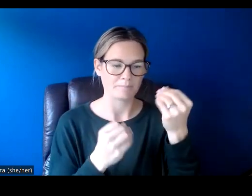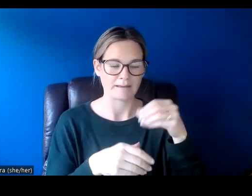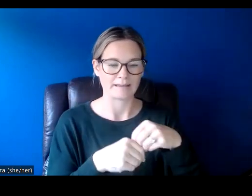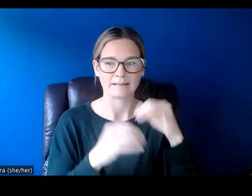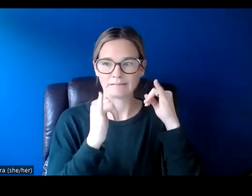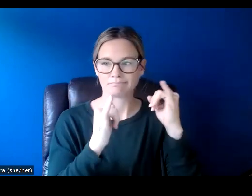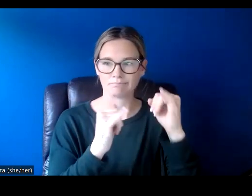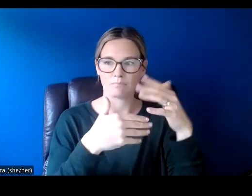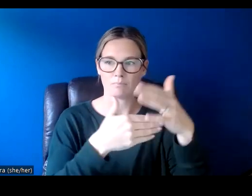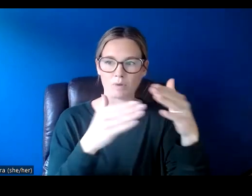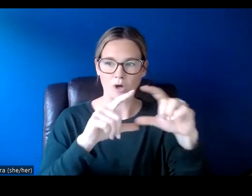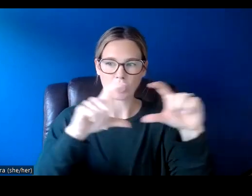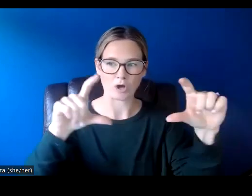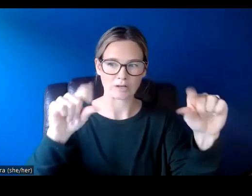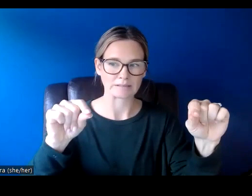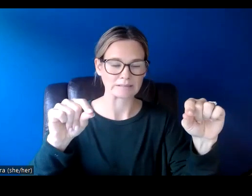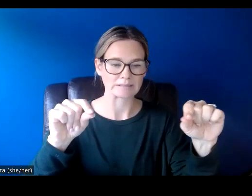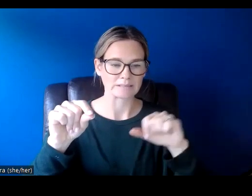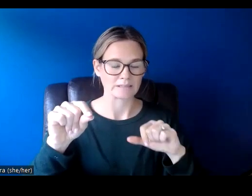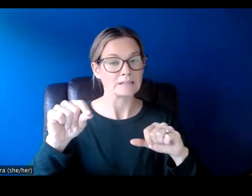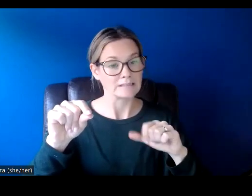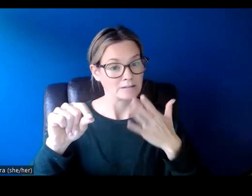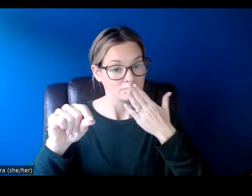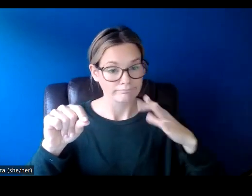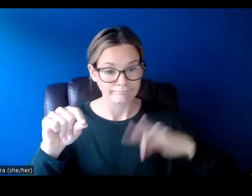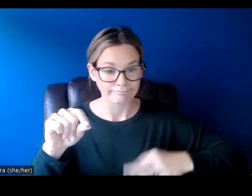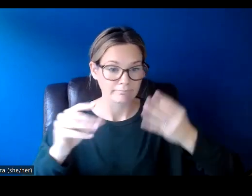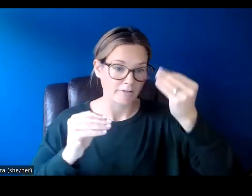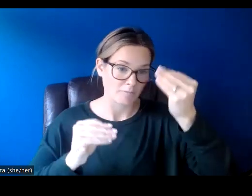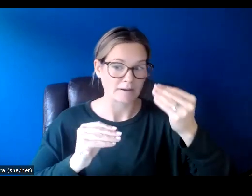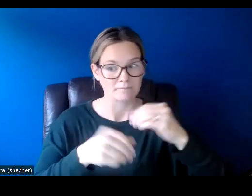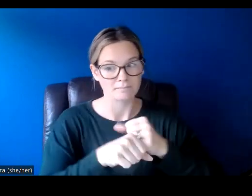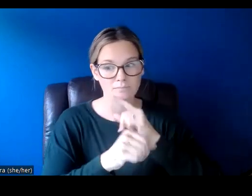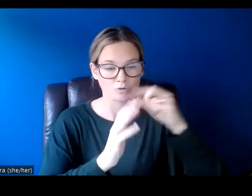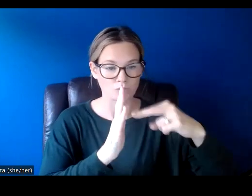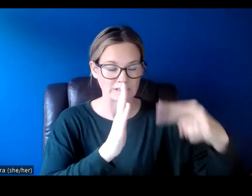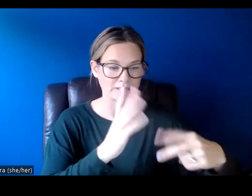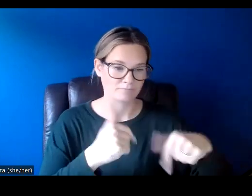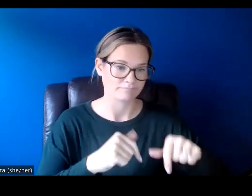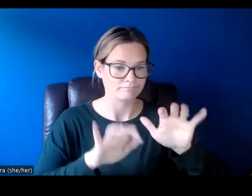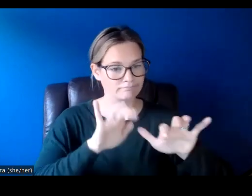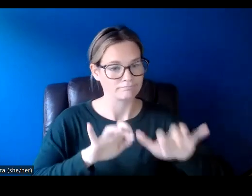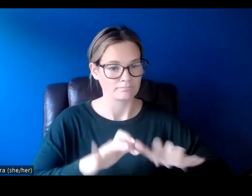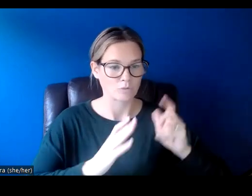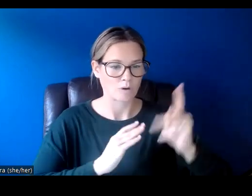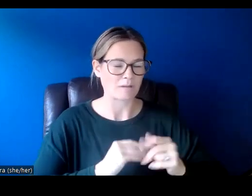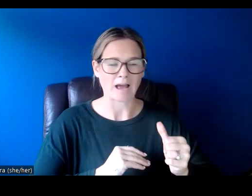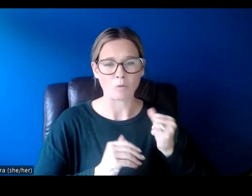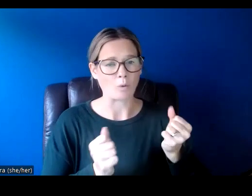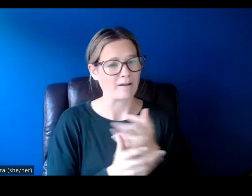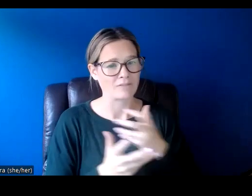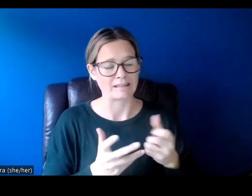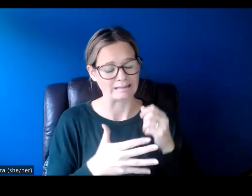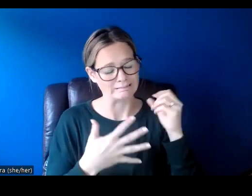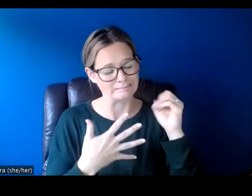boxes. It's very helpful, so just keep reading through them as you're going through the program. I won't go through every little